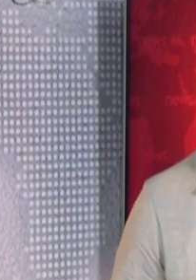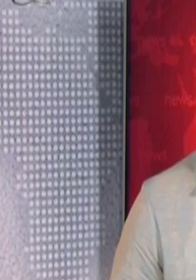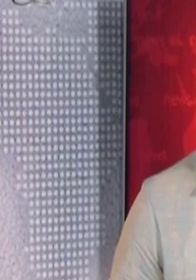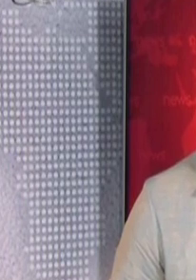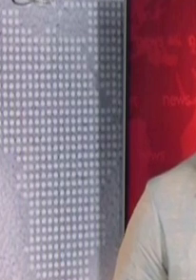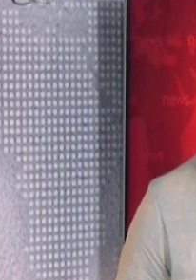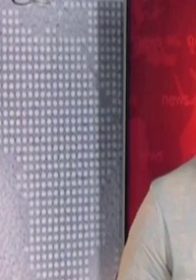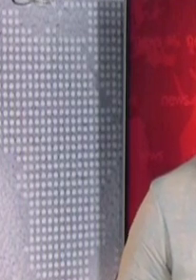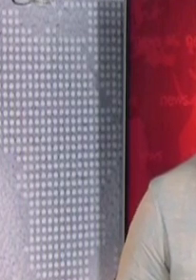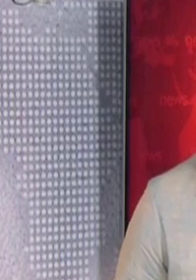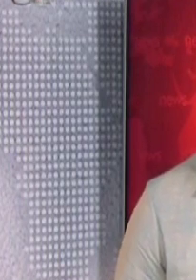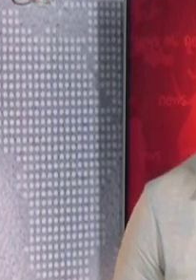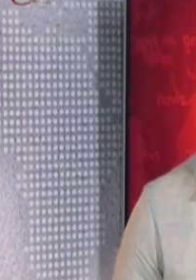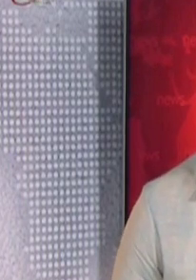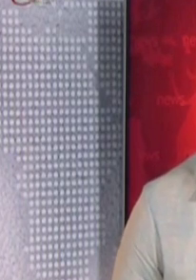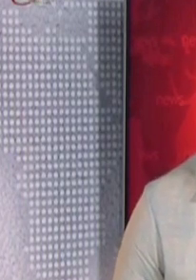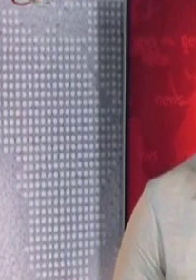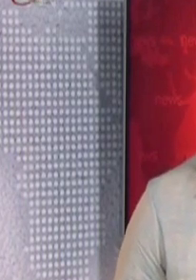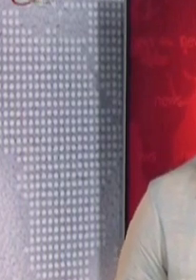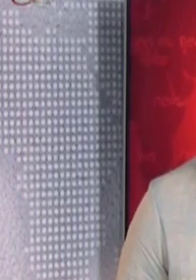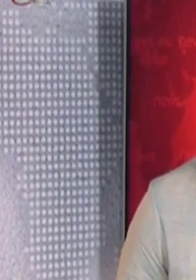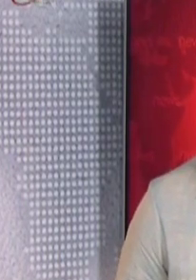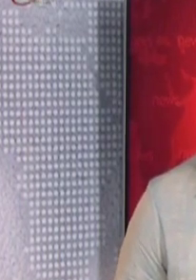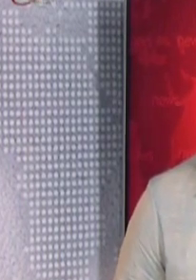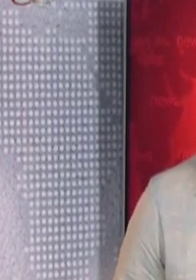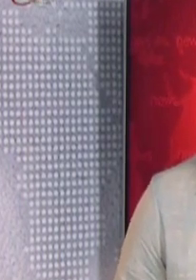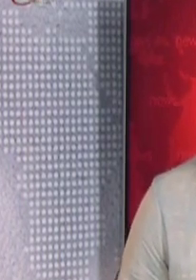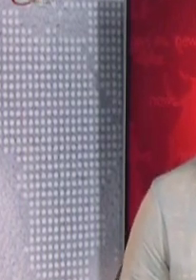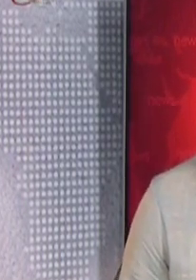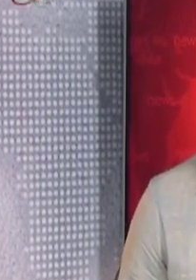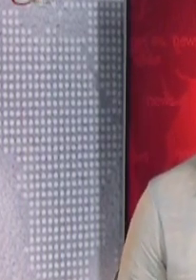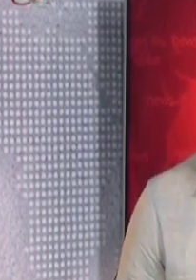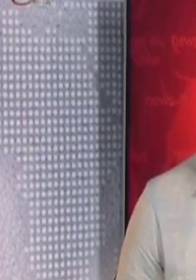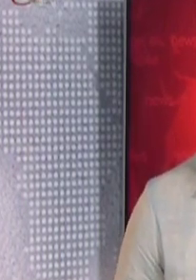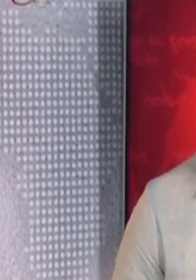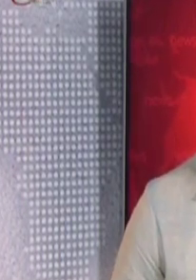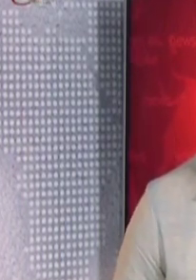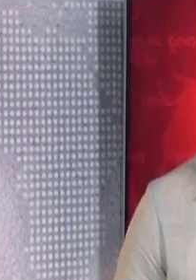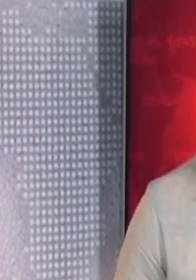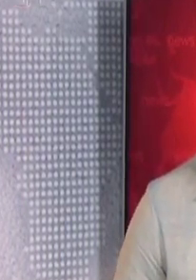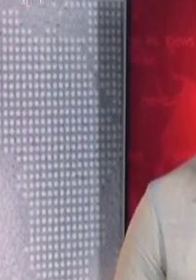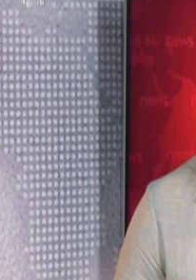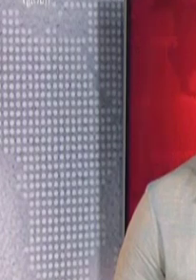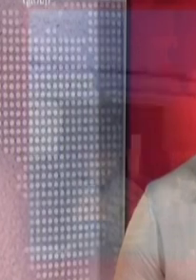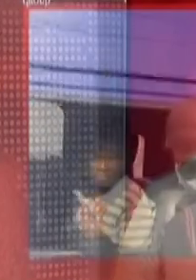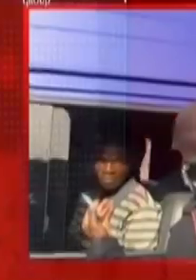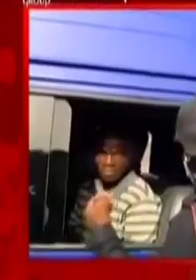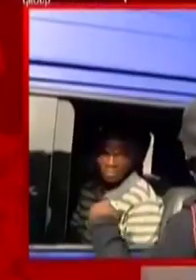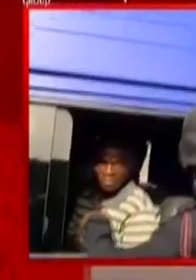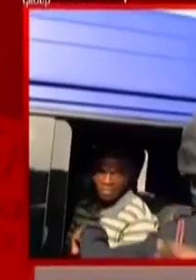Let's now begin to look at COVID-19, the update for you.